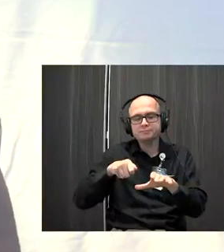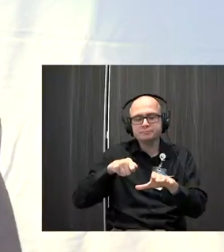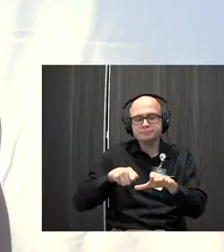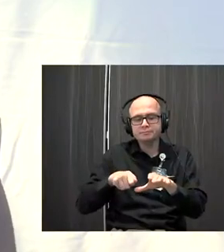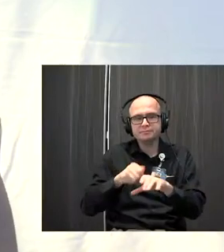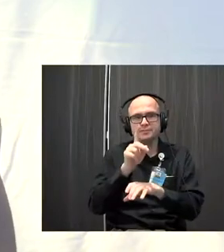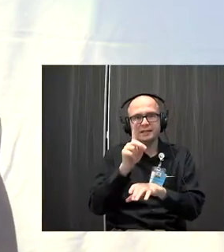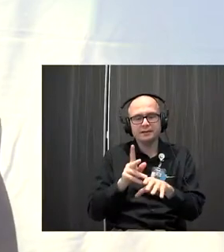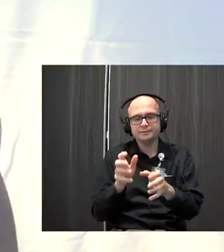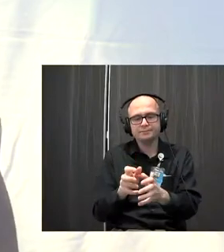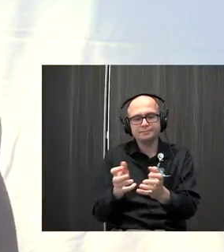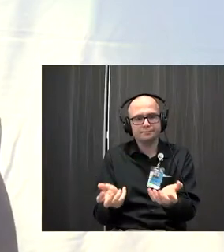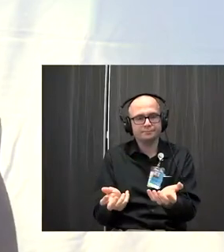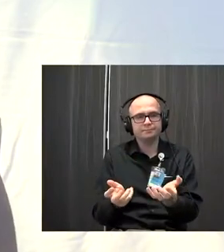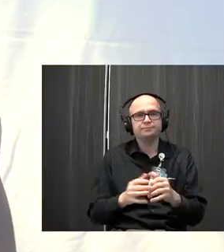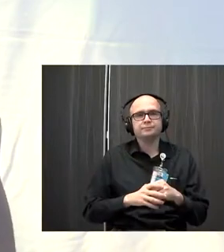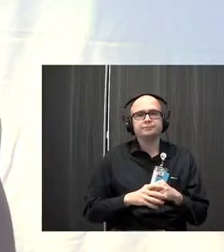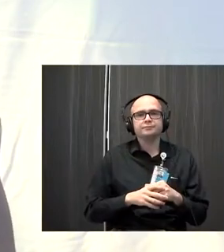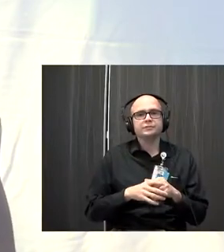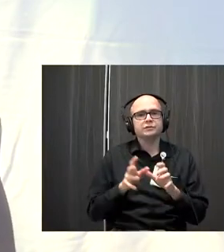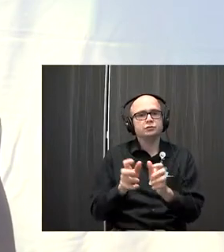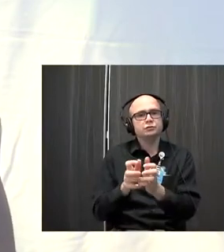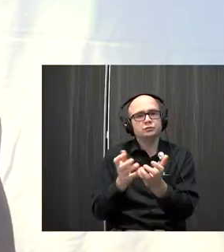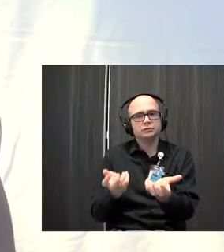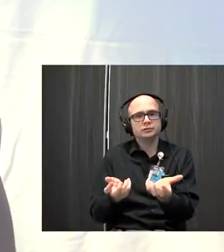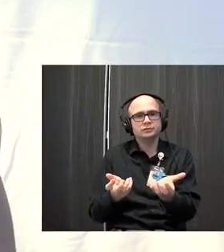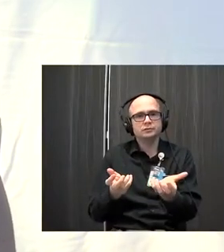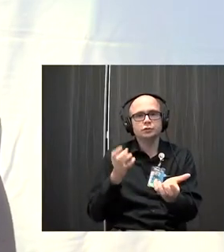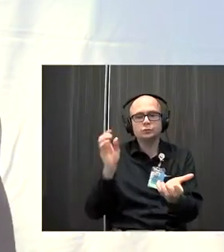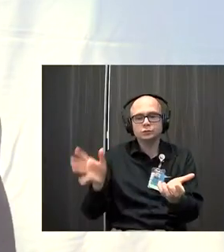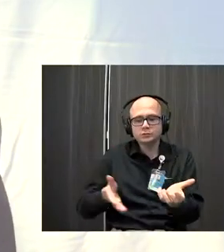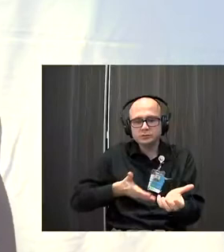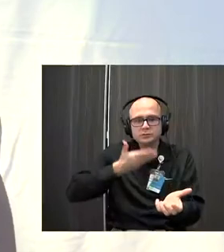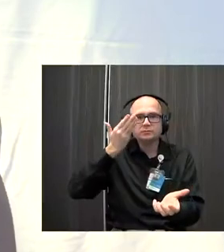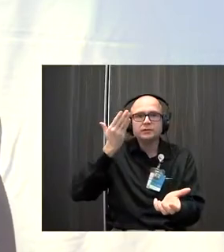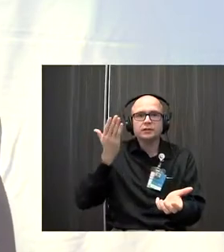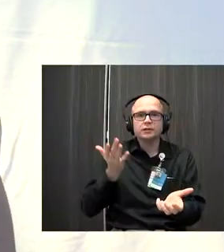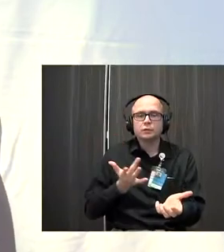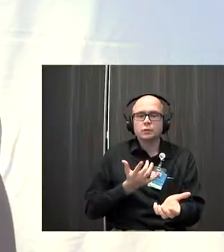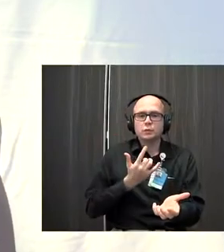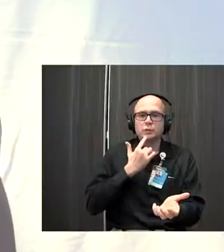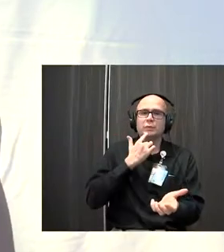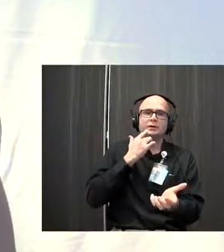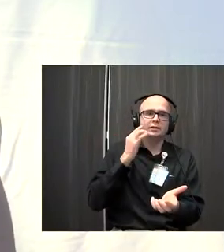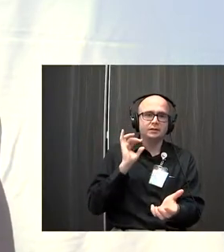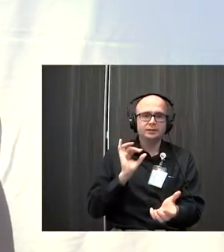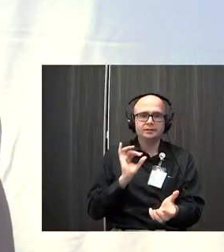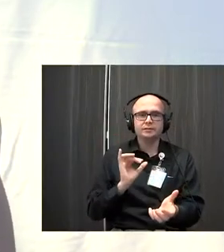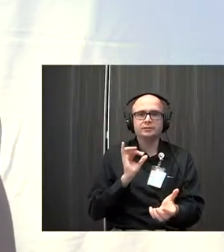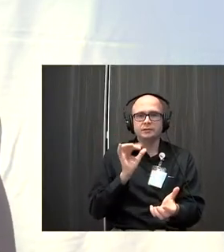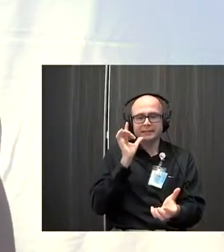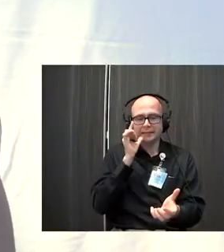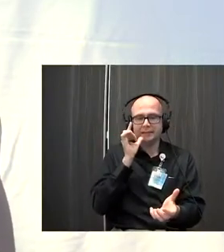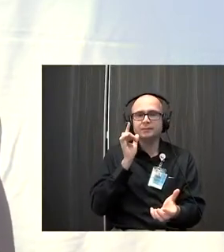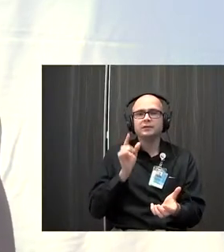half. And as you slice it in half, you immediately smell that pungent, lemony scent. And you